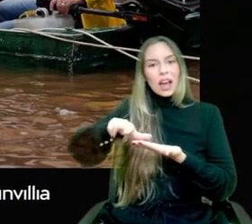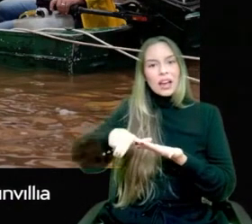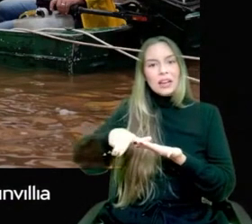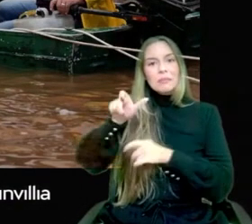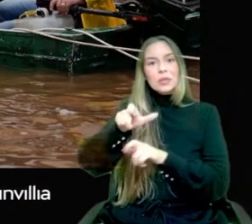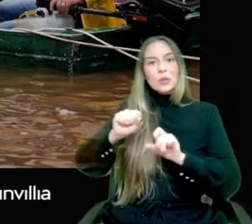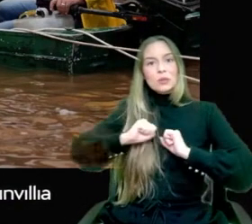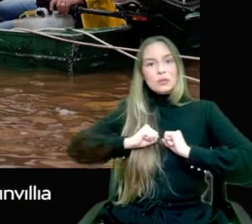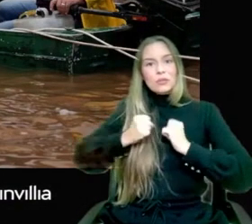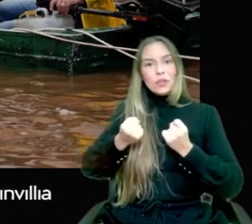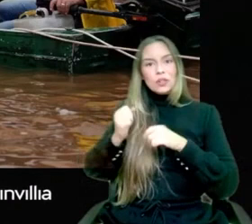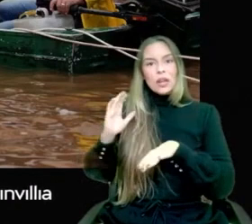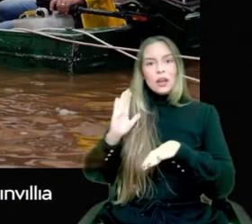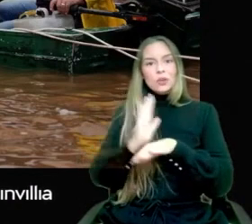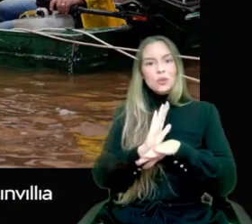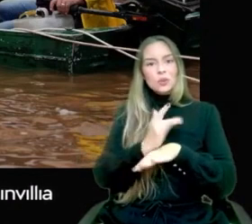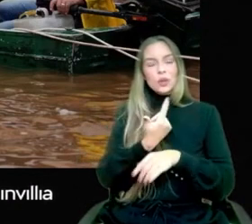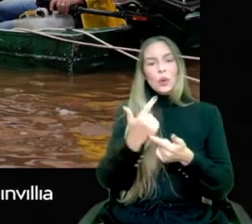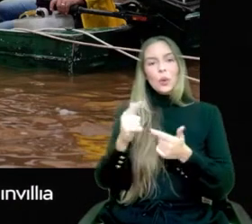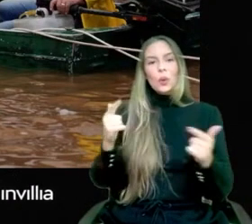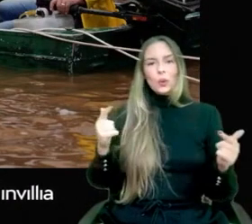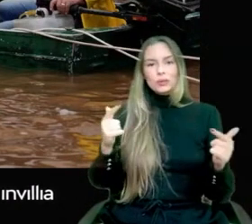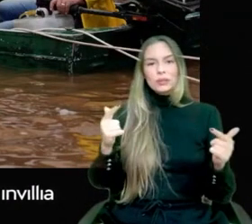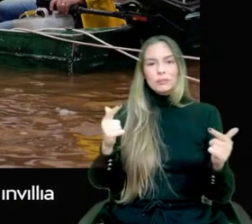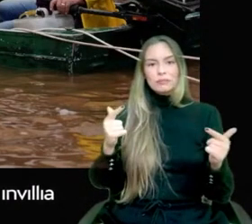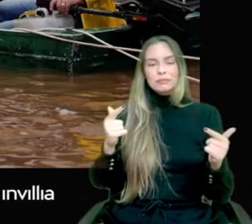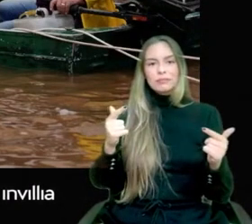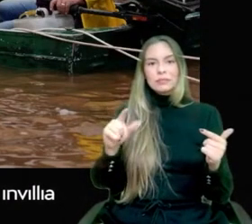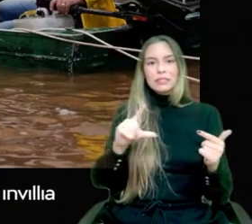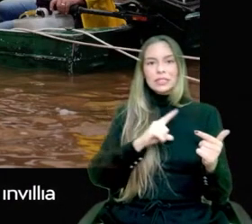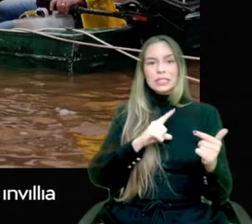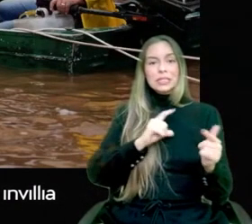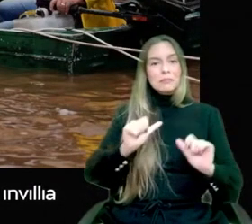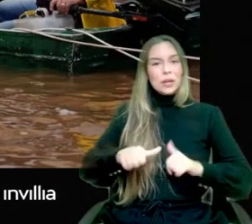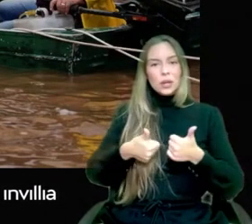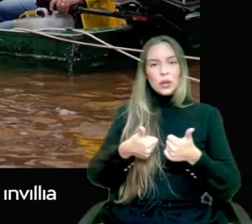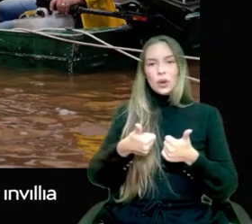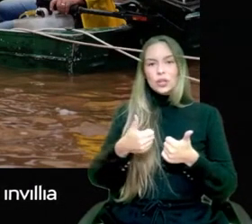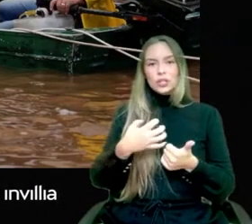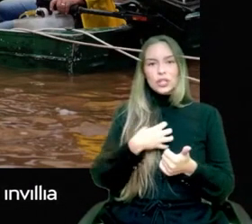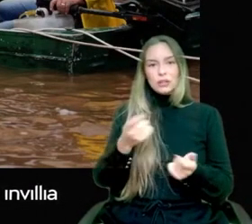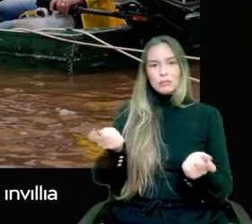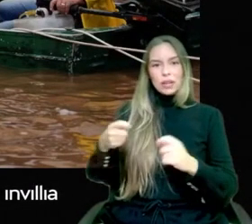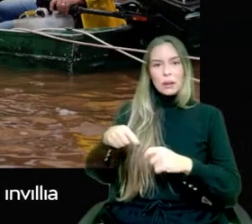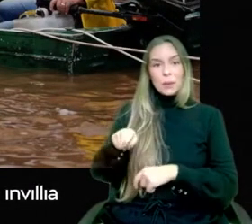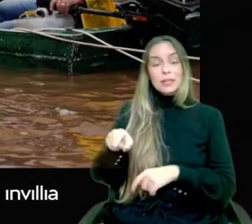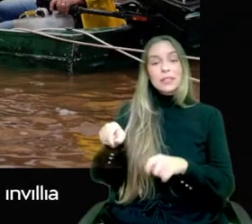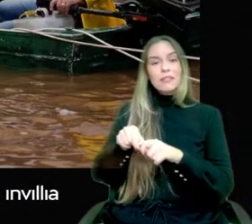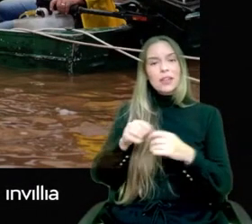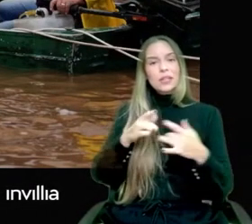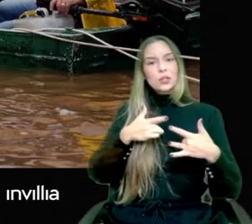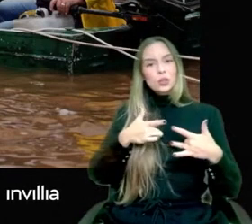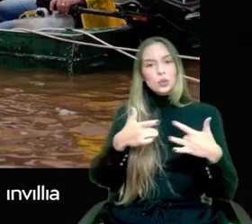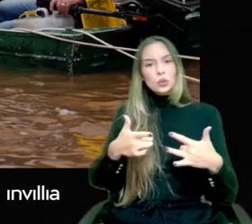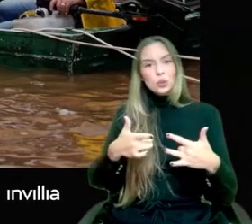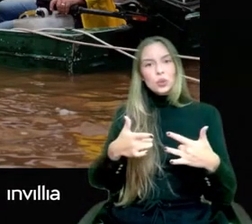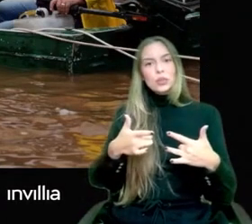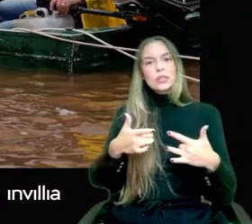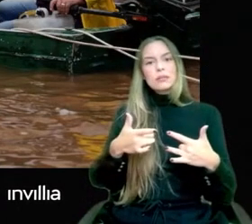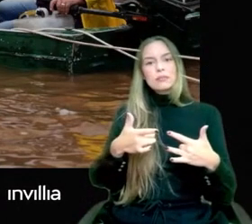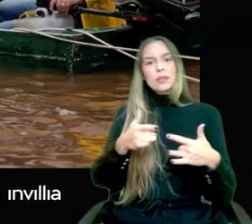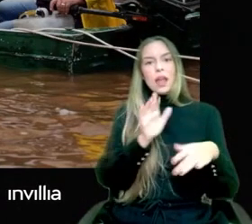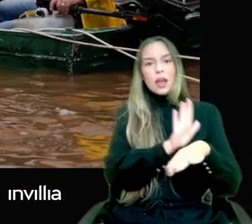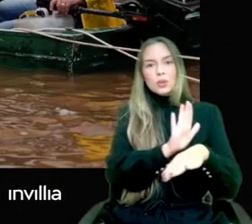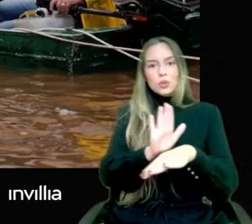others in the best way they can. They have made donations, helped transport people at risk,